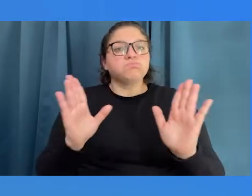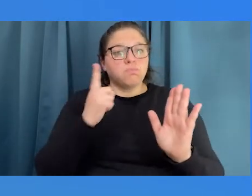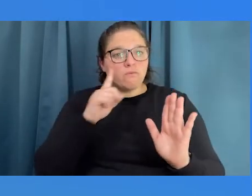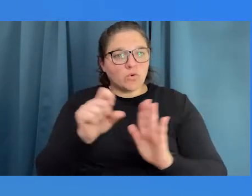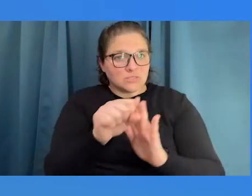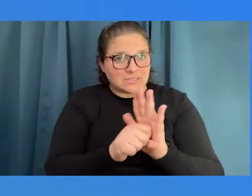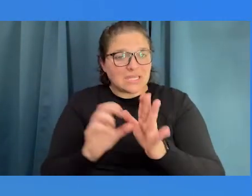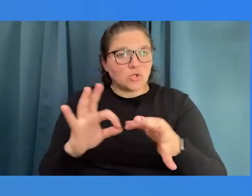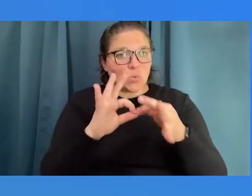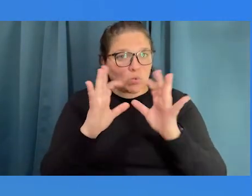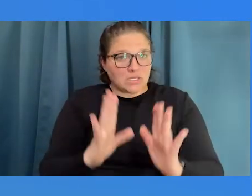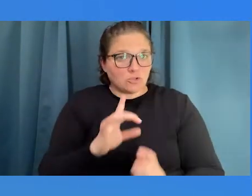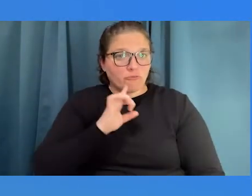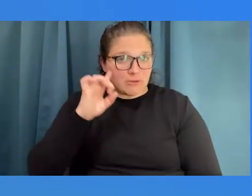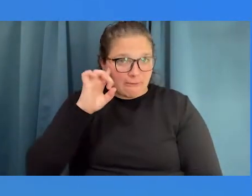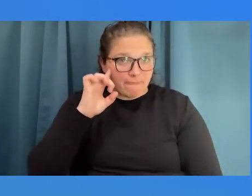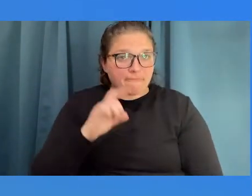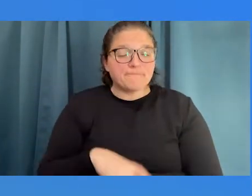coordinators for the deaf.